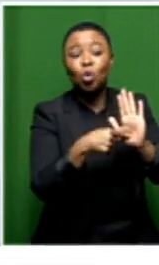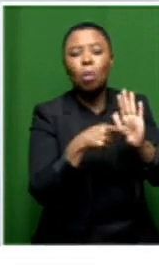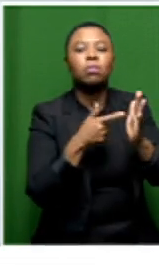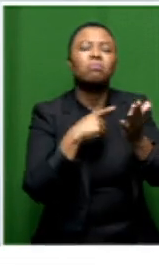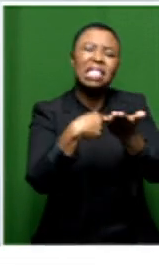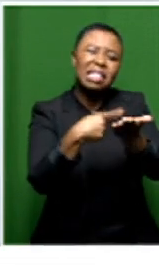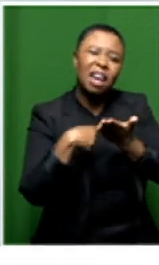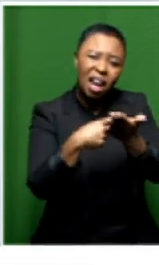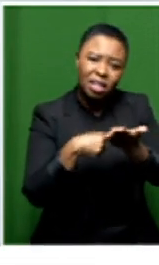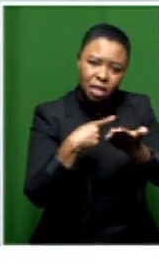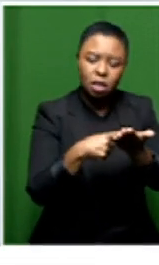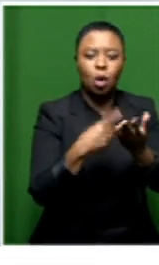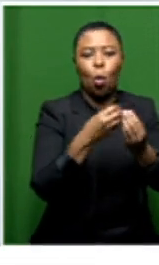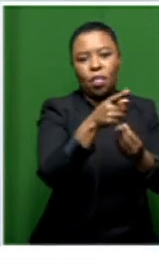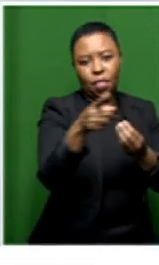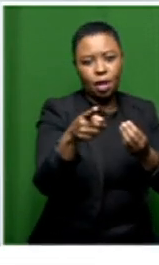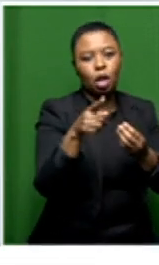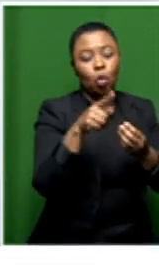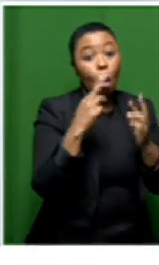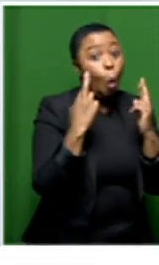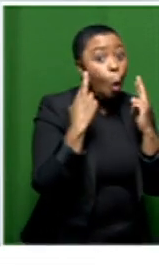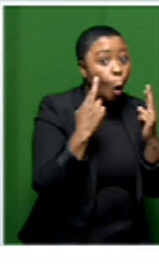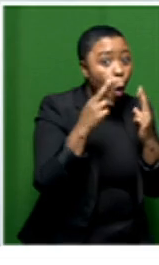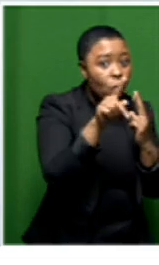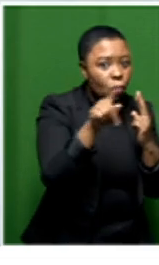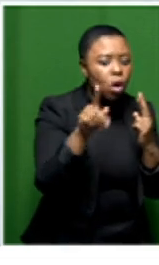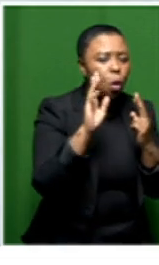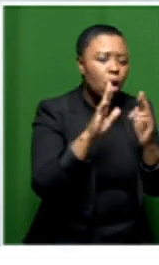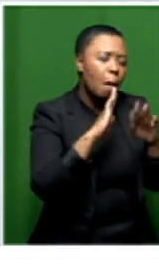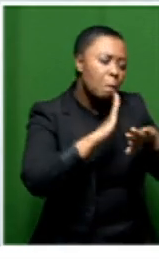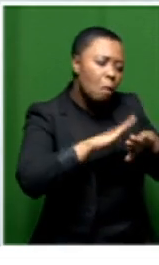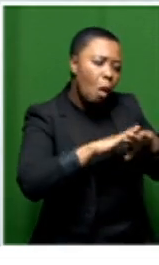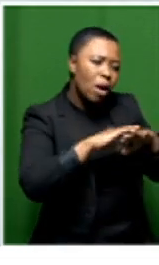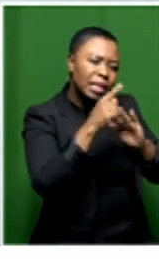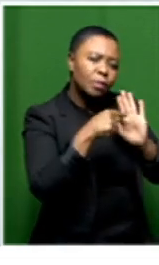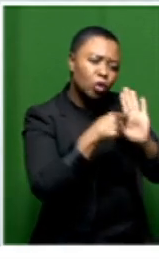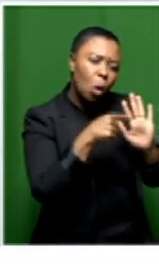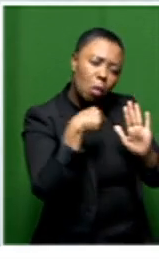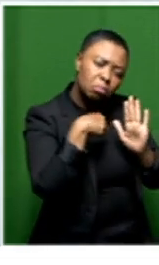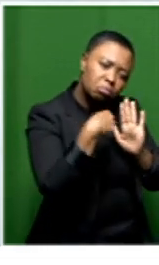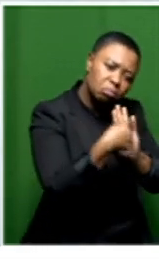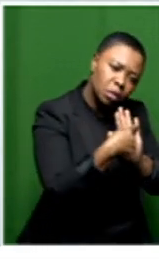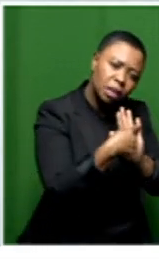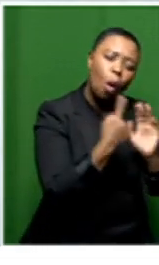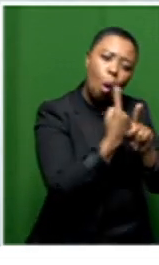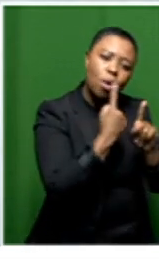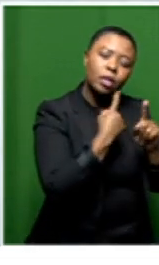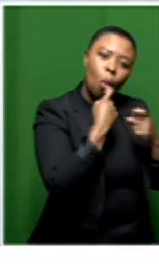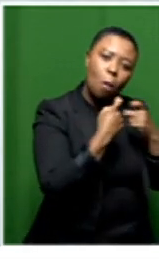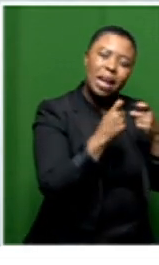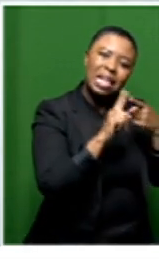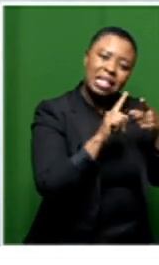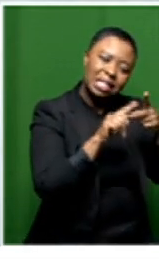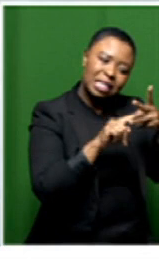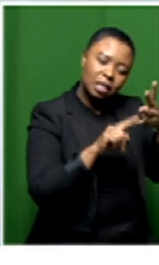uh and hopefully the clinicians will also look into these symptoms that the the patients complain about and really